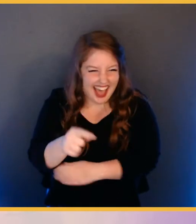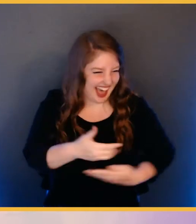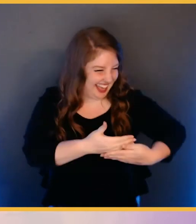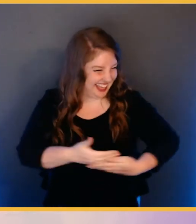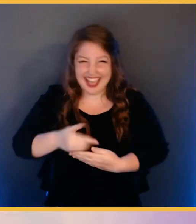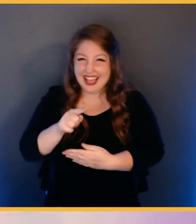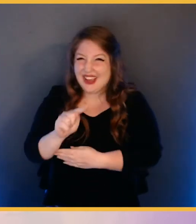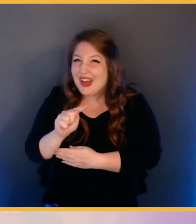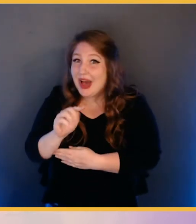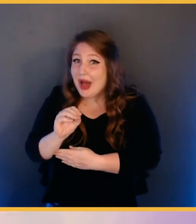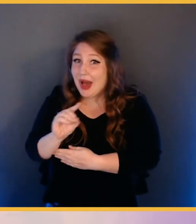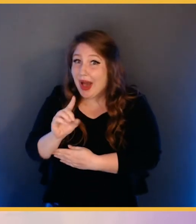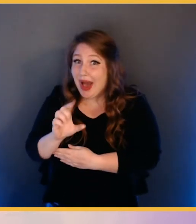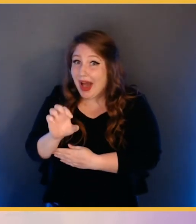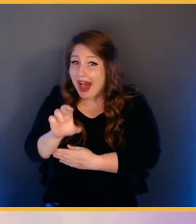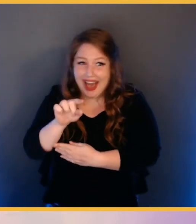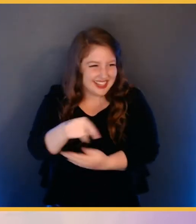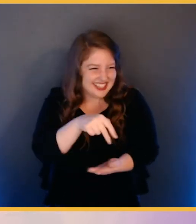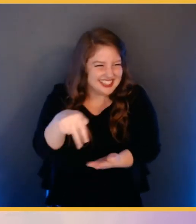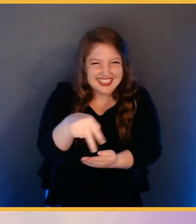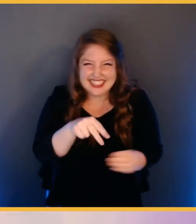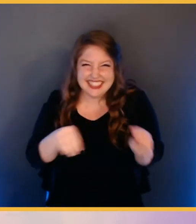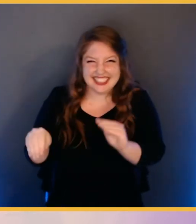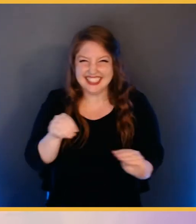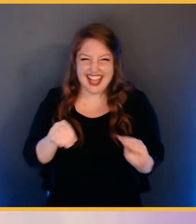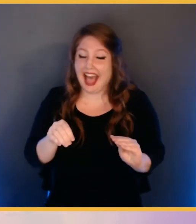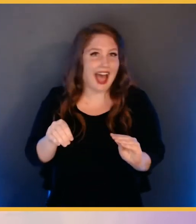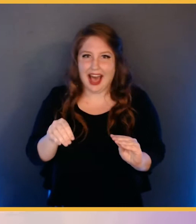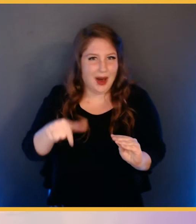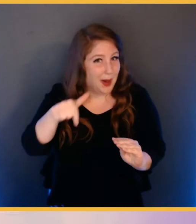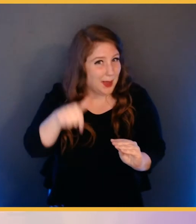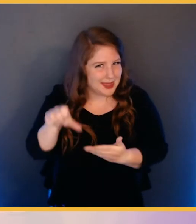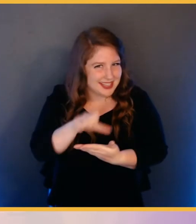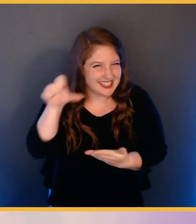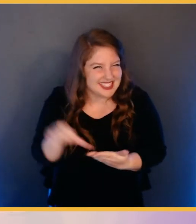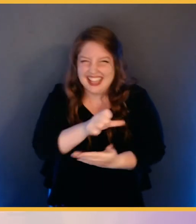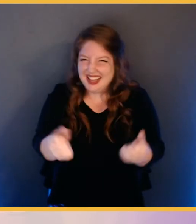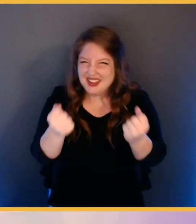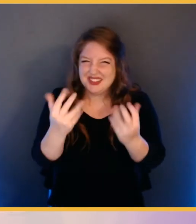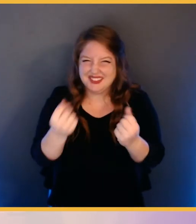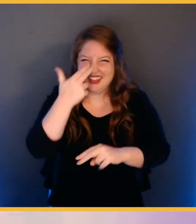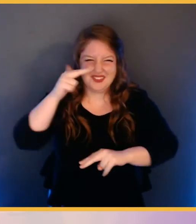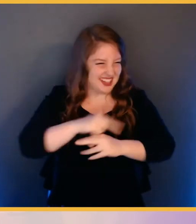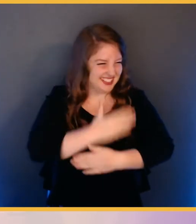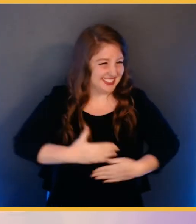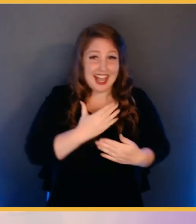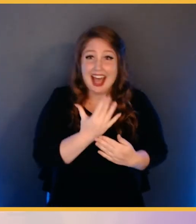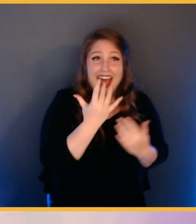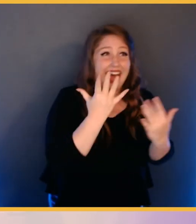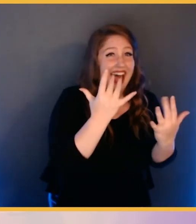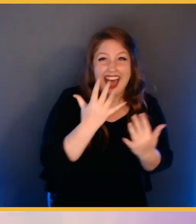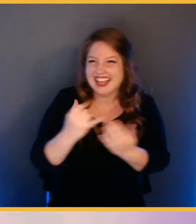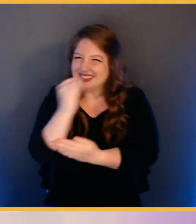and my toddlers who are moving and grooving and we have some really fun activities on this page. We're going to be singing and